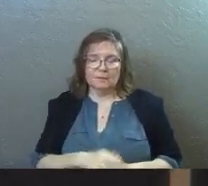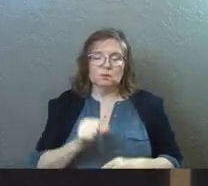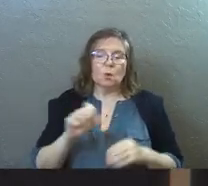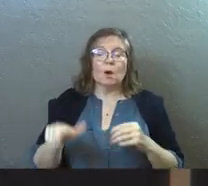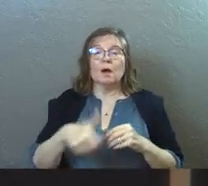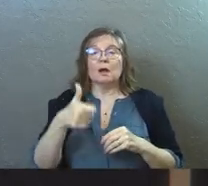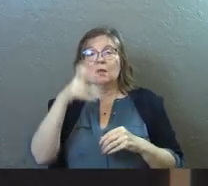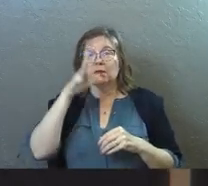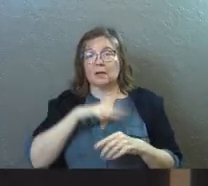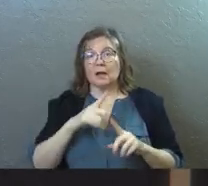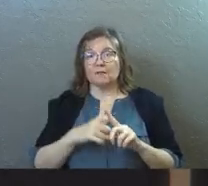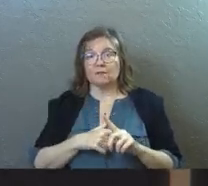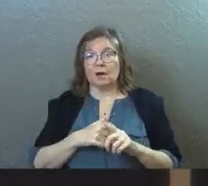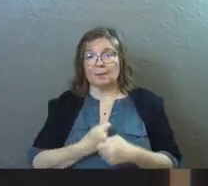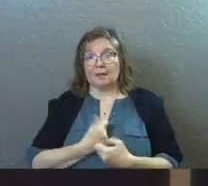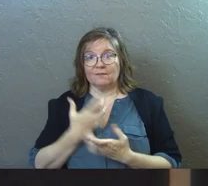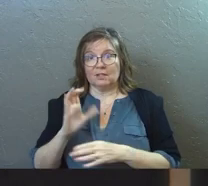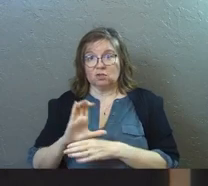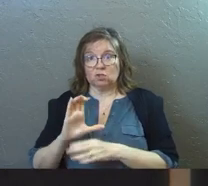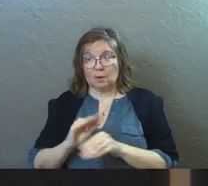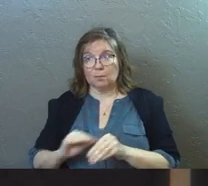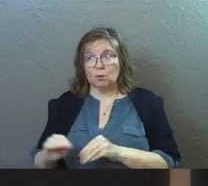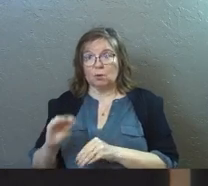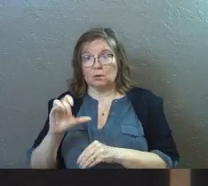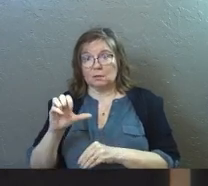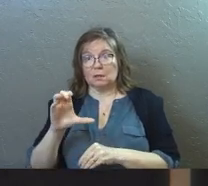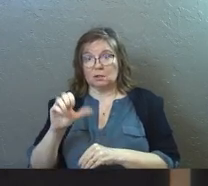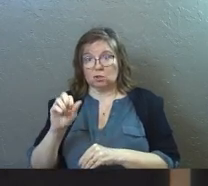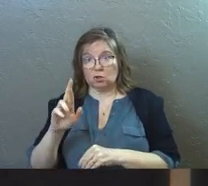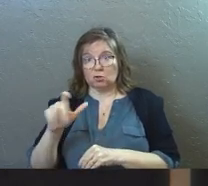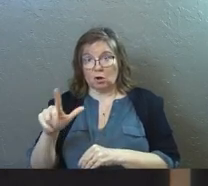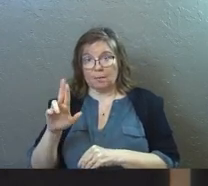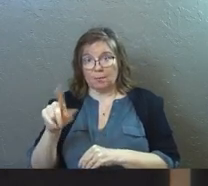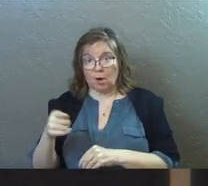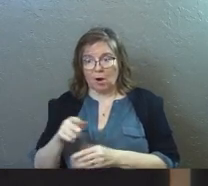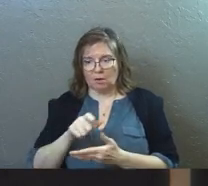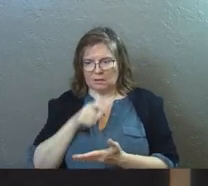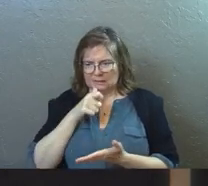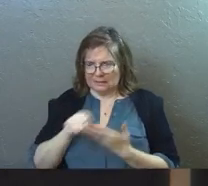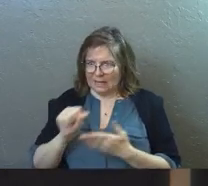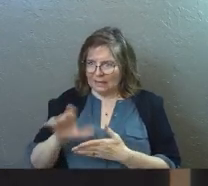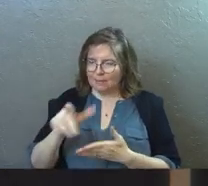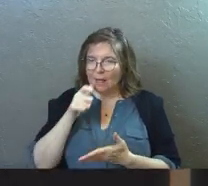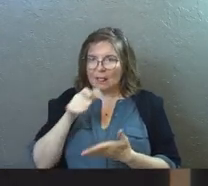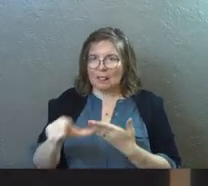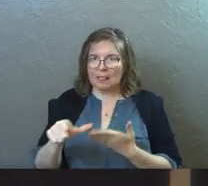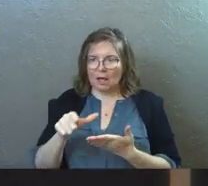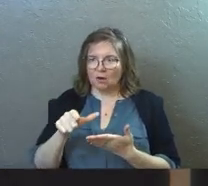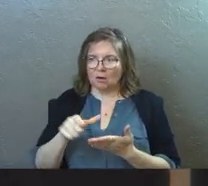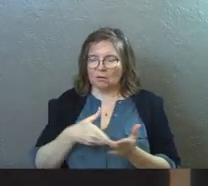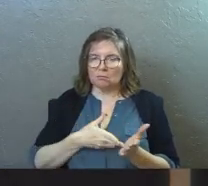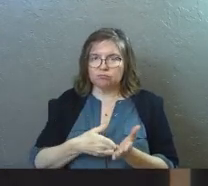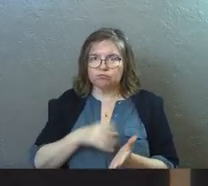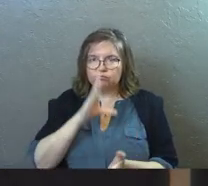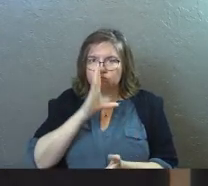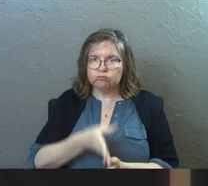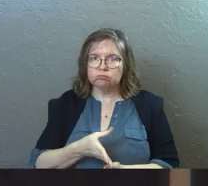So another guy from the Confessing Church movement, Carl Barth, wrote him a very rough letter.